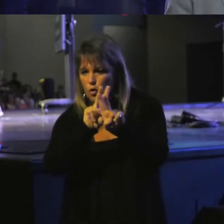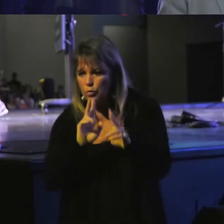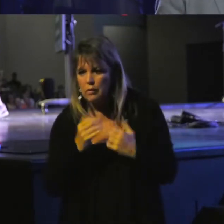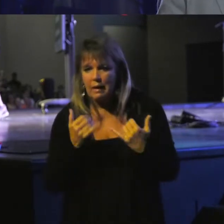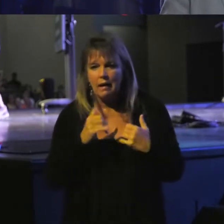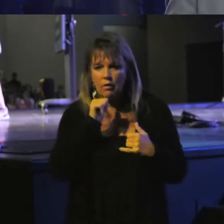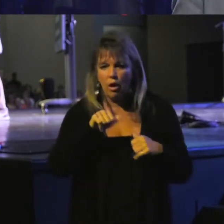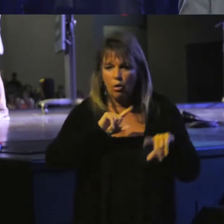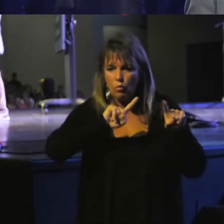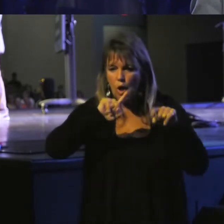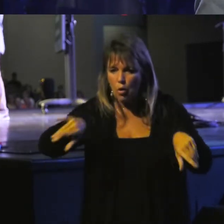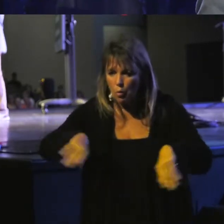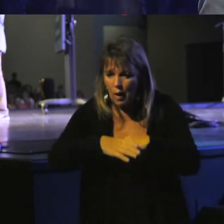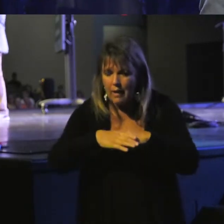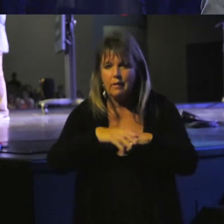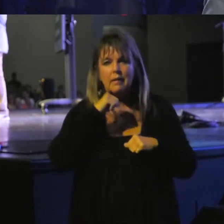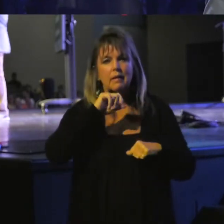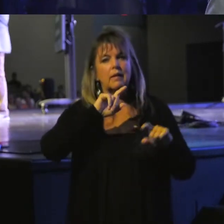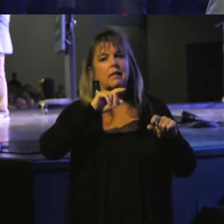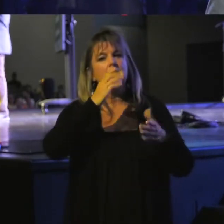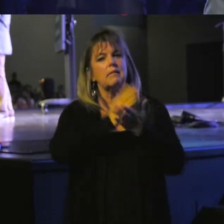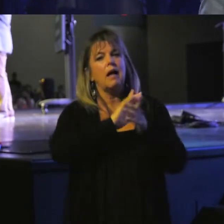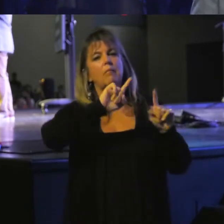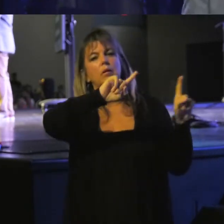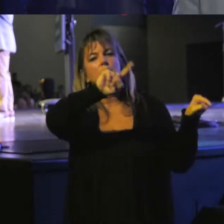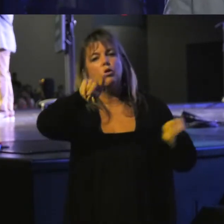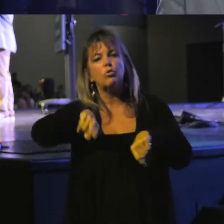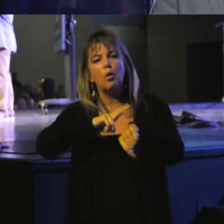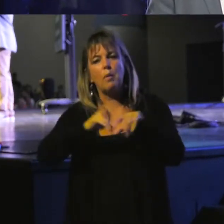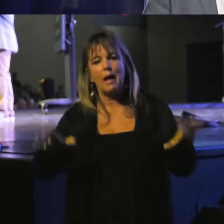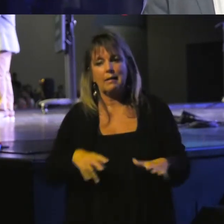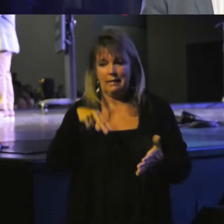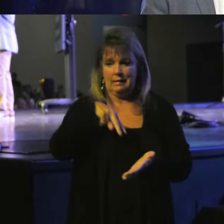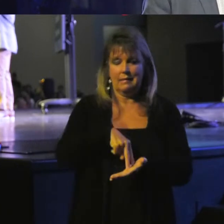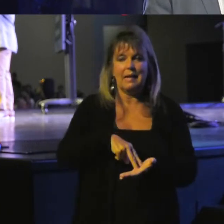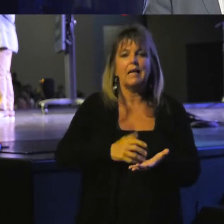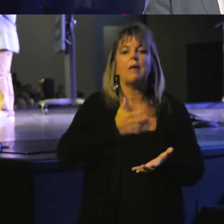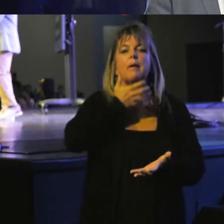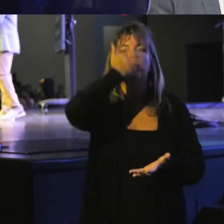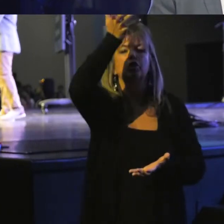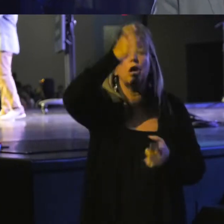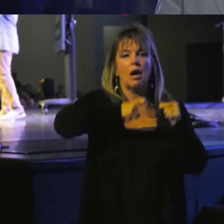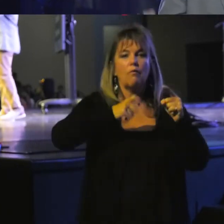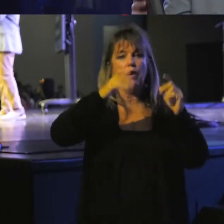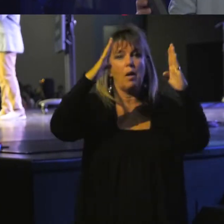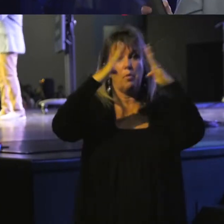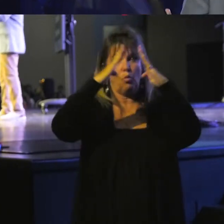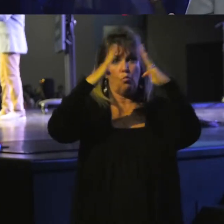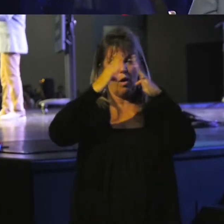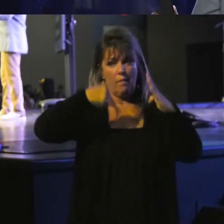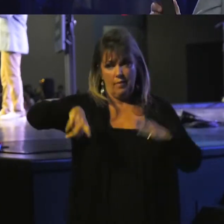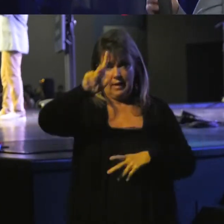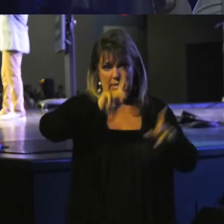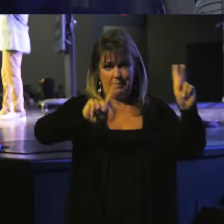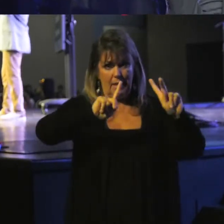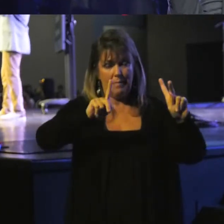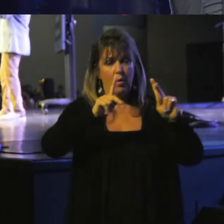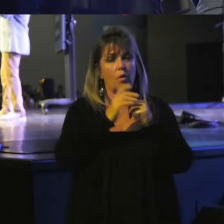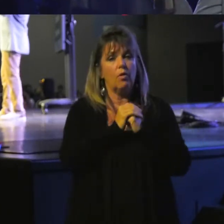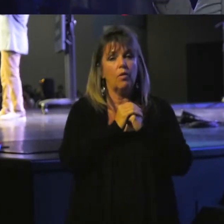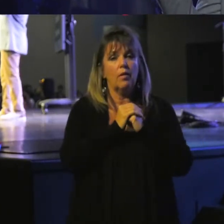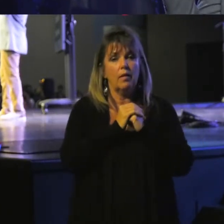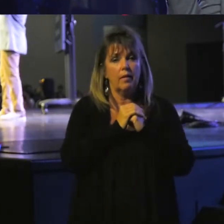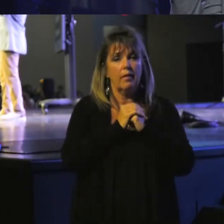Don't go to weddings anymore. Stop going through the normal day-to-day actions. Stand up and shout from the rooftop that these people have